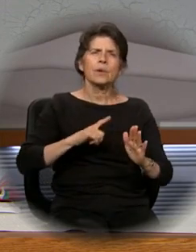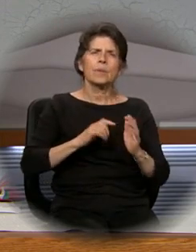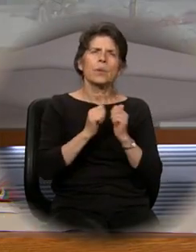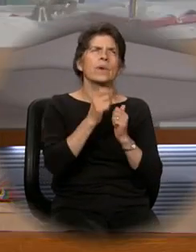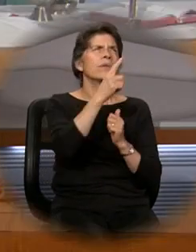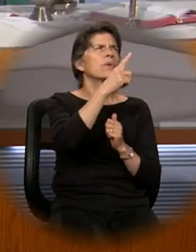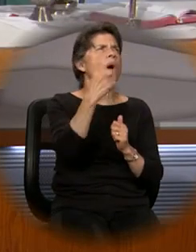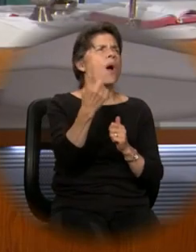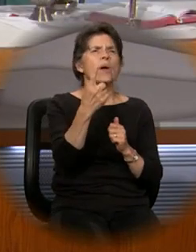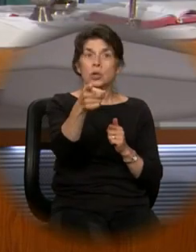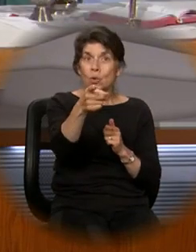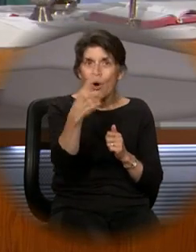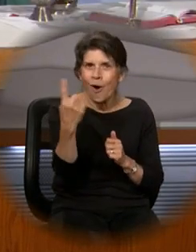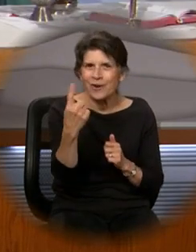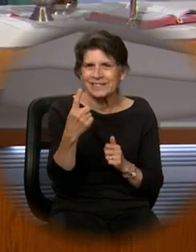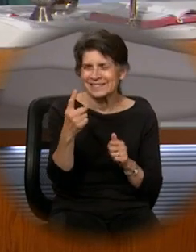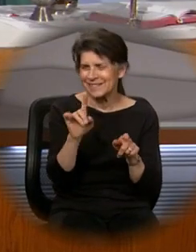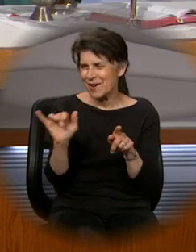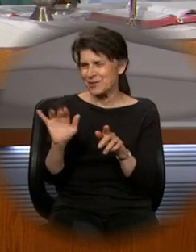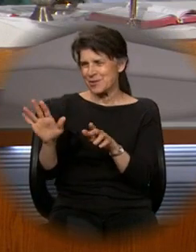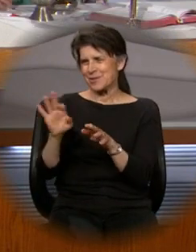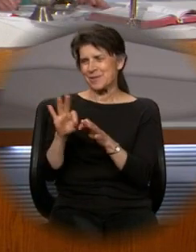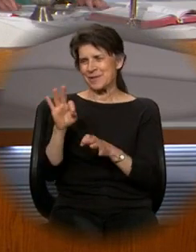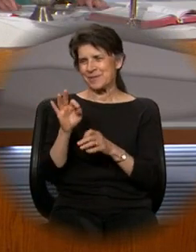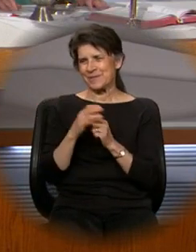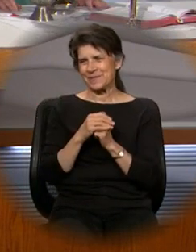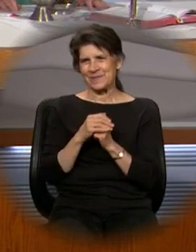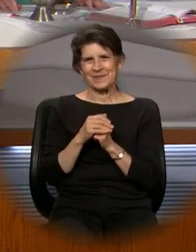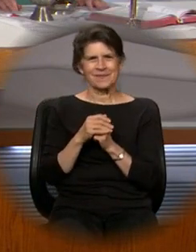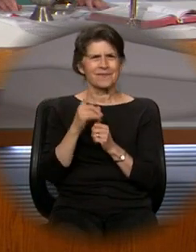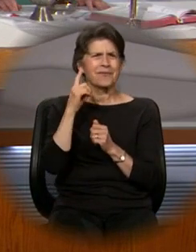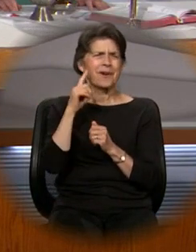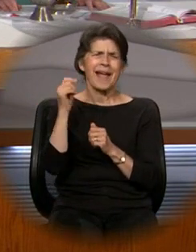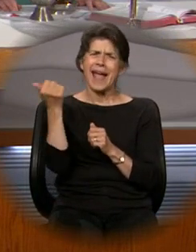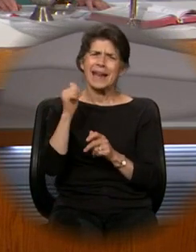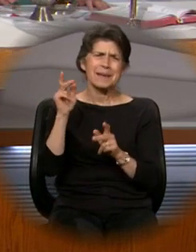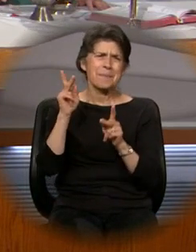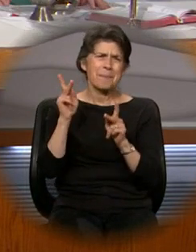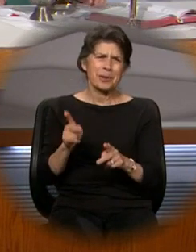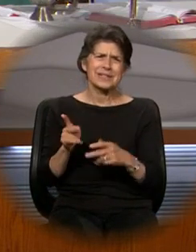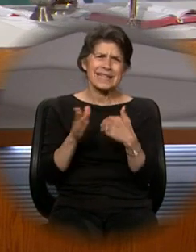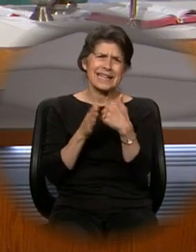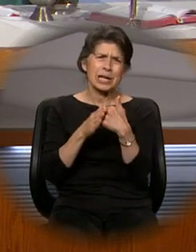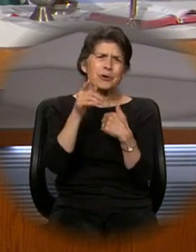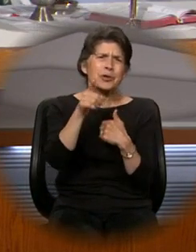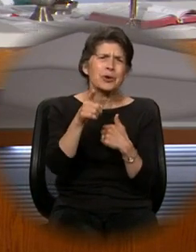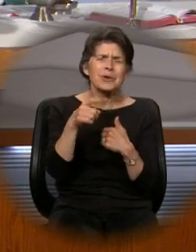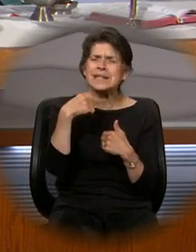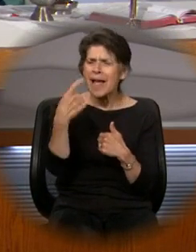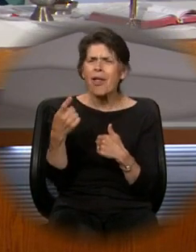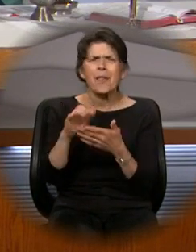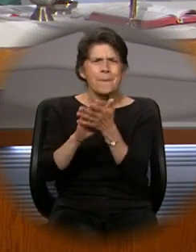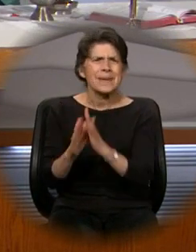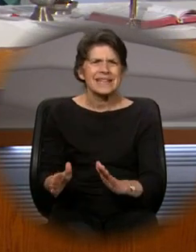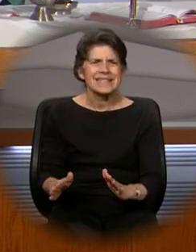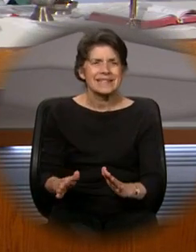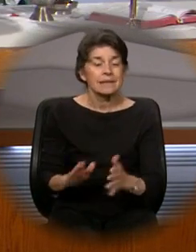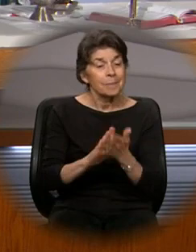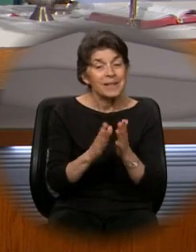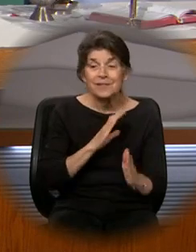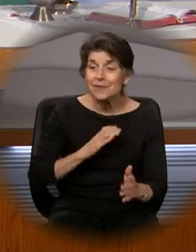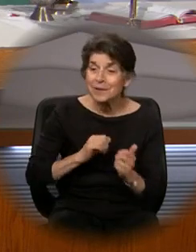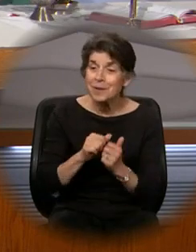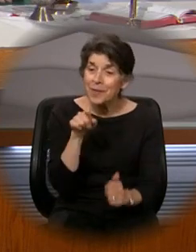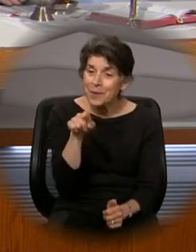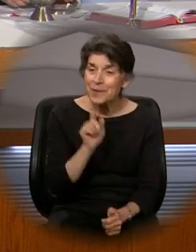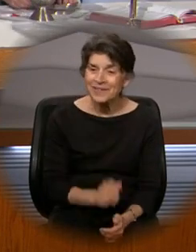be with you always. And with your spirit. And to anyone nearby, please offer a word of peace. Peace of Christ be with you. Peace